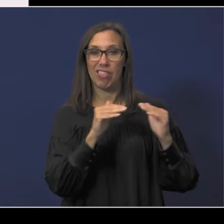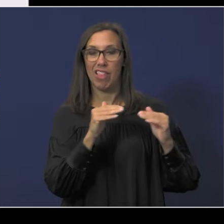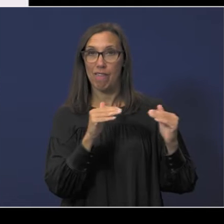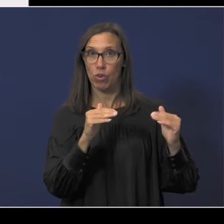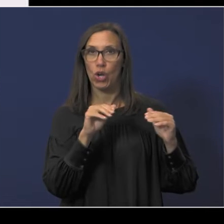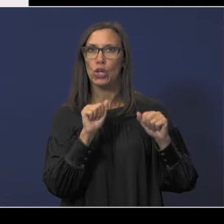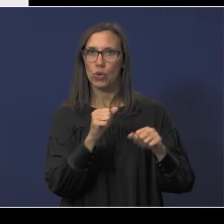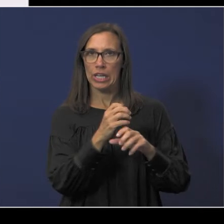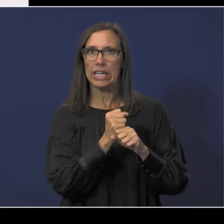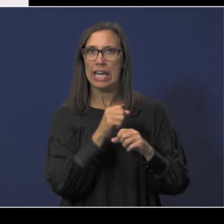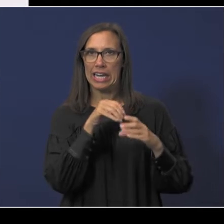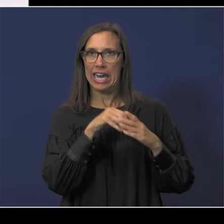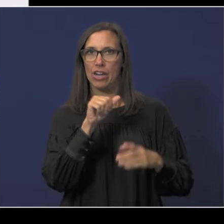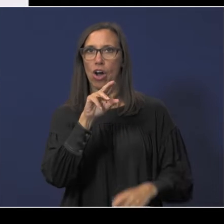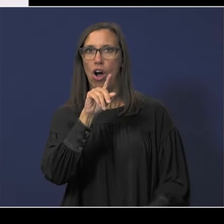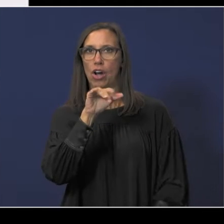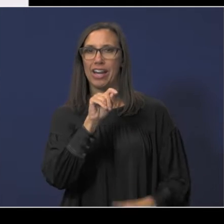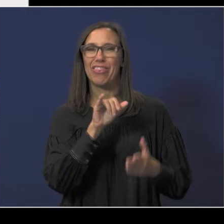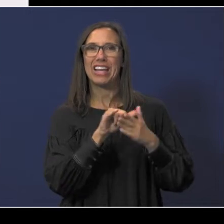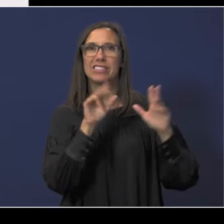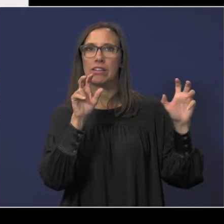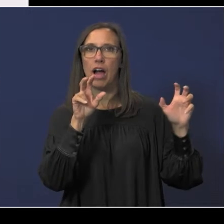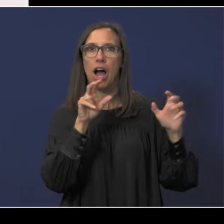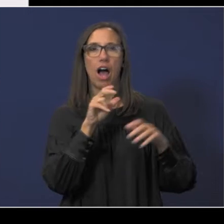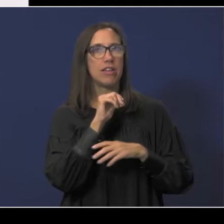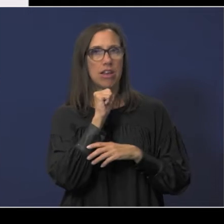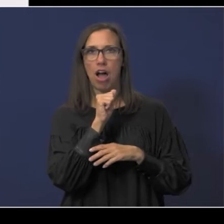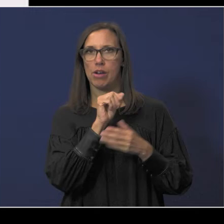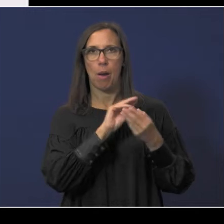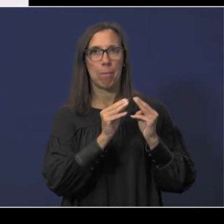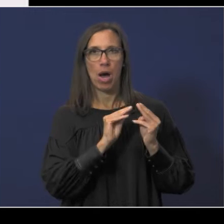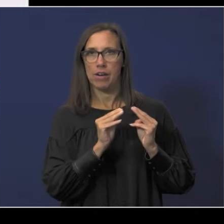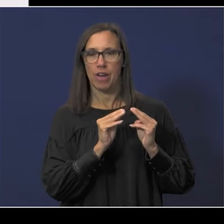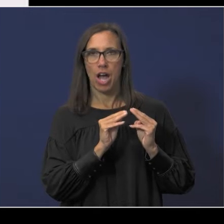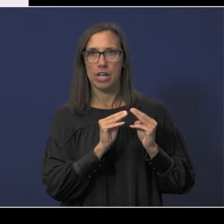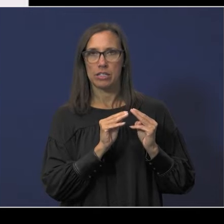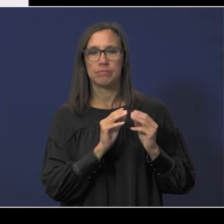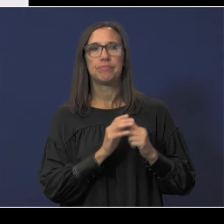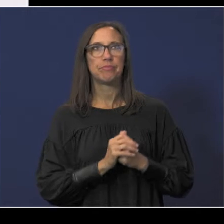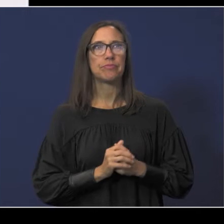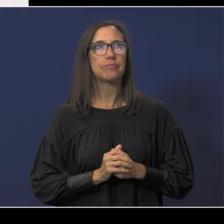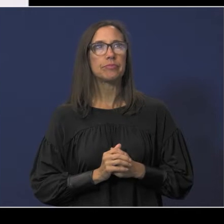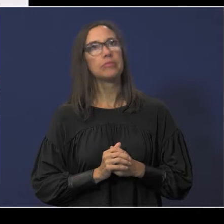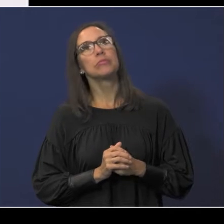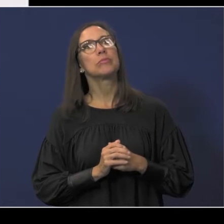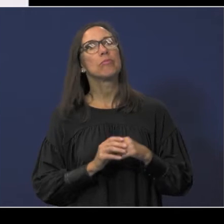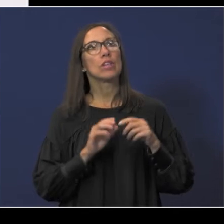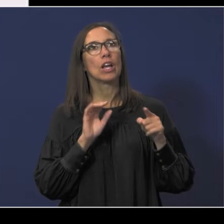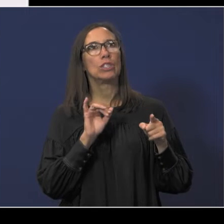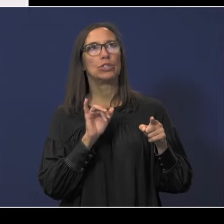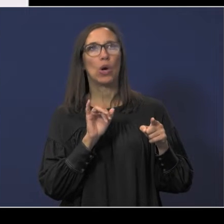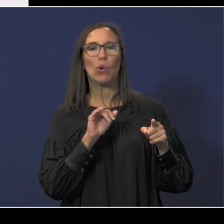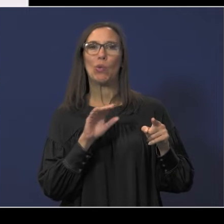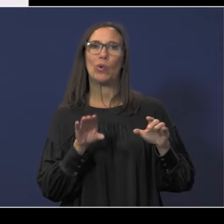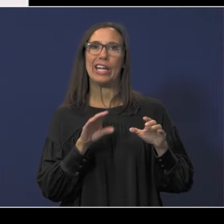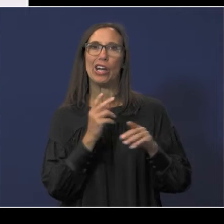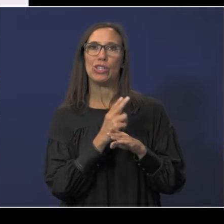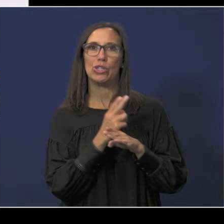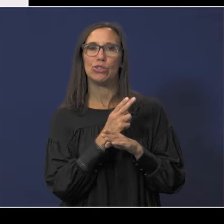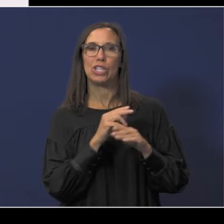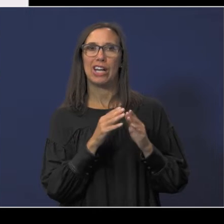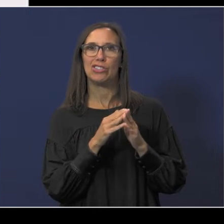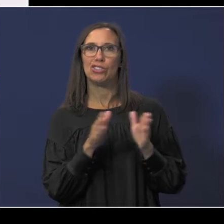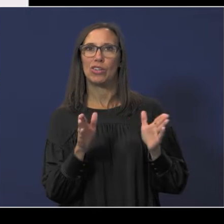can receive in an audit is an unmodified opinion we conducted our audit in accordance with generally accepted auditing standards